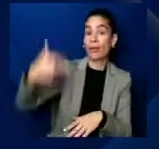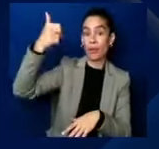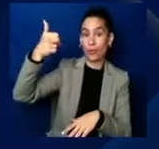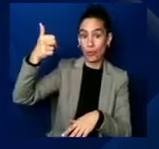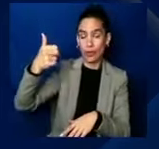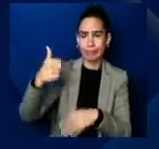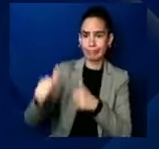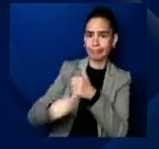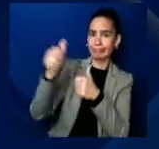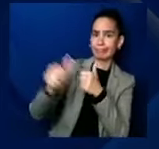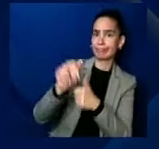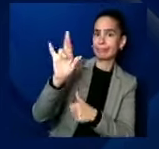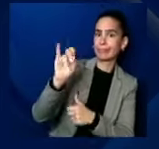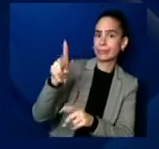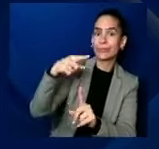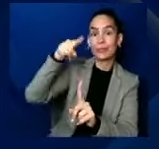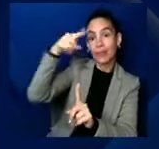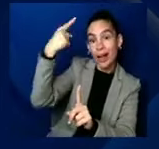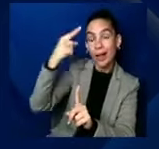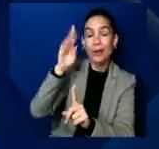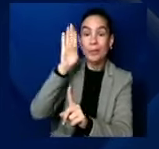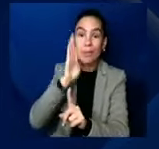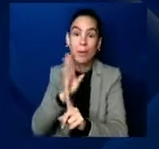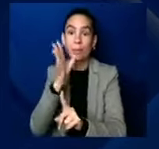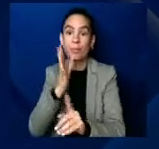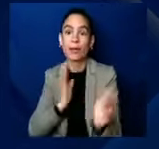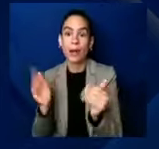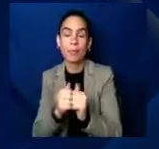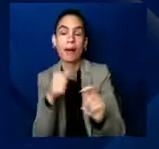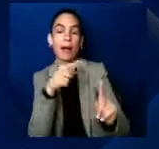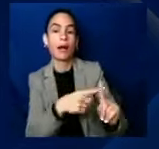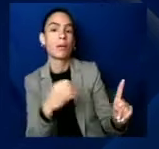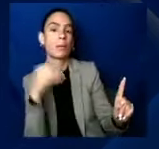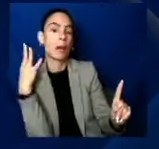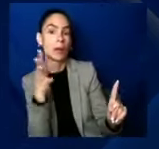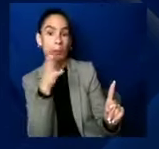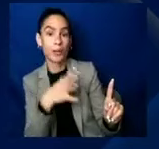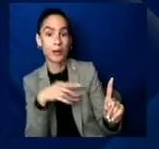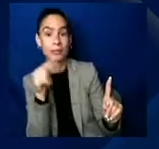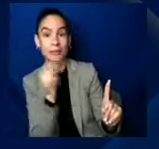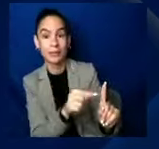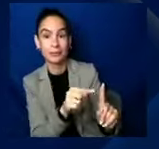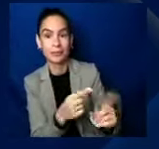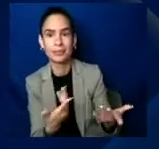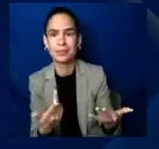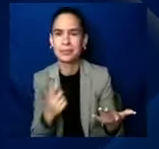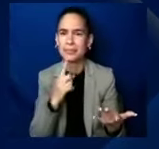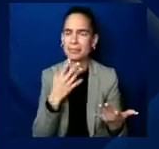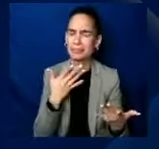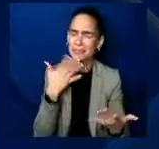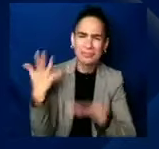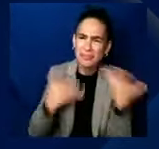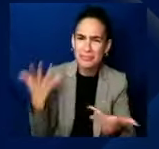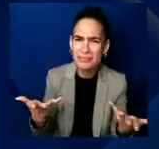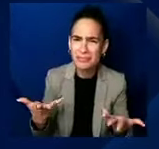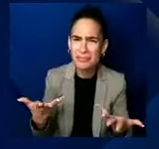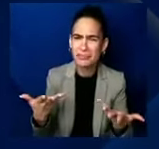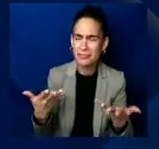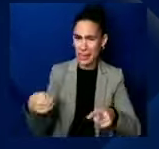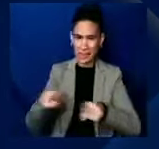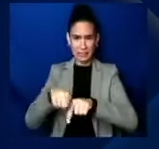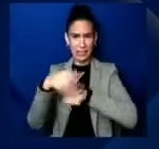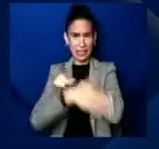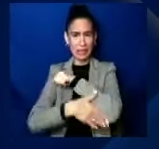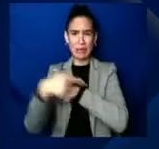majority women. And so this is a shameful reality. It is a national shame. But as was said by a previous